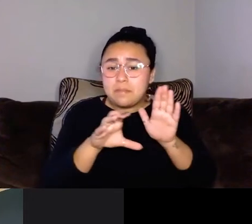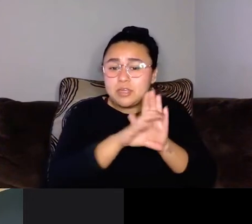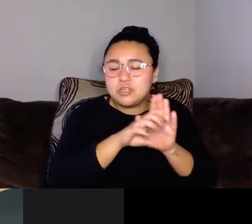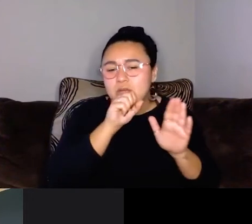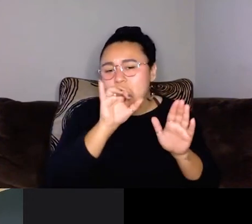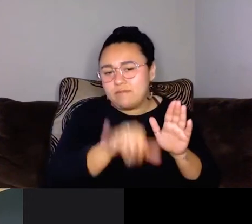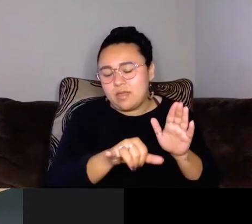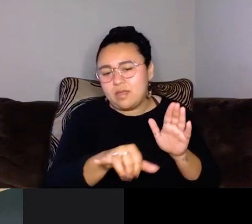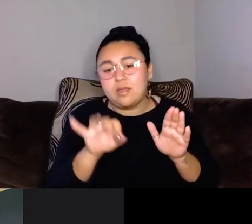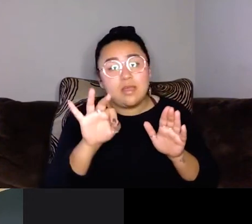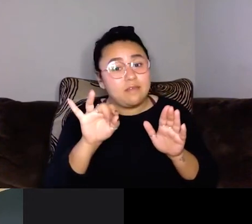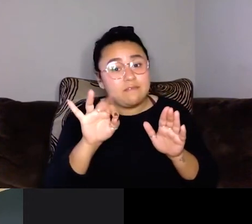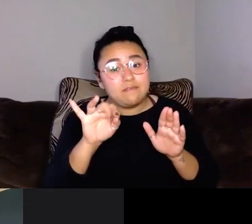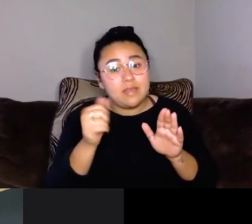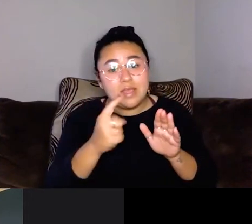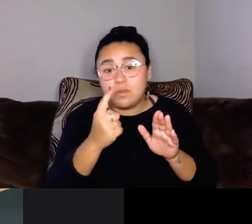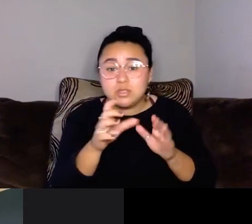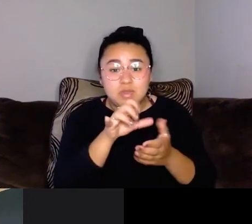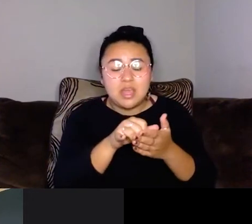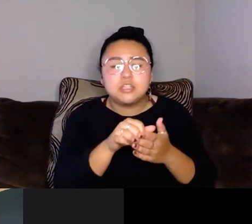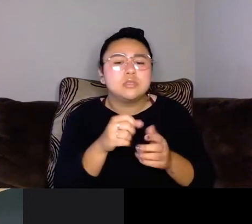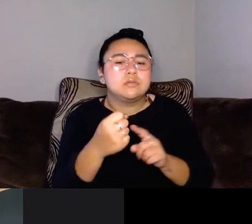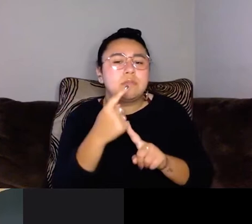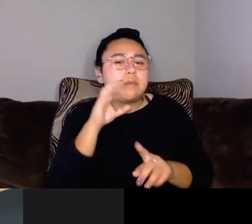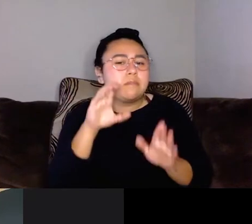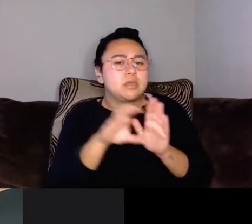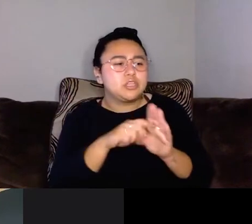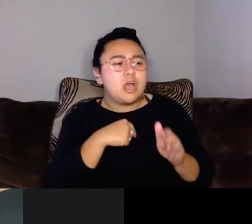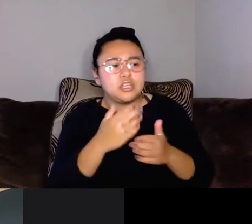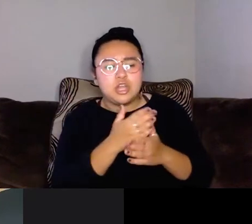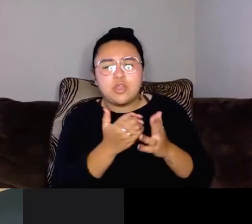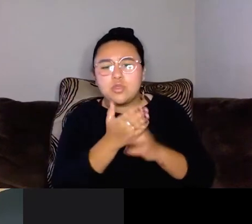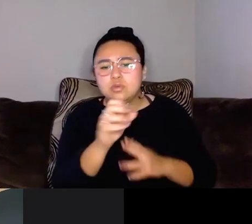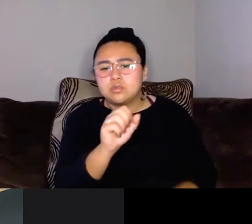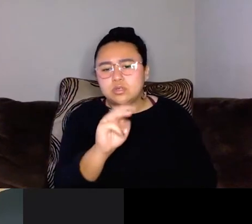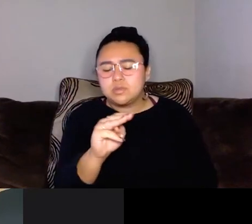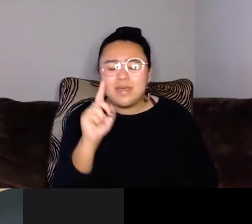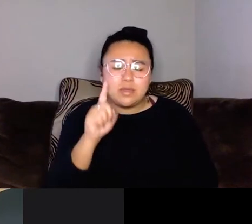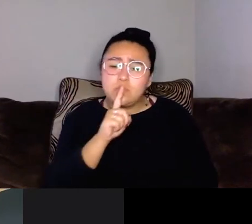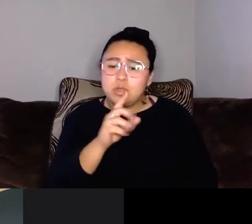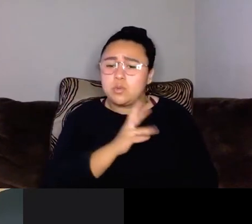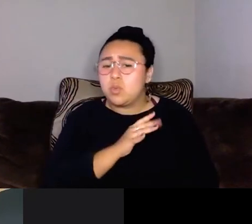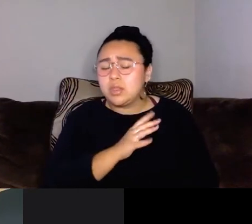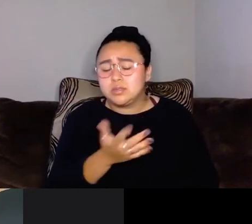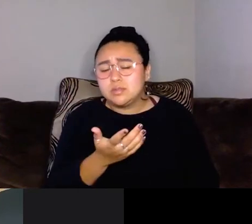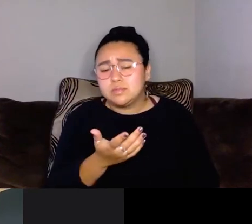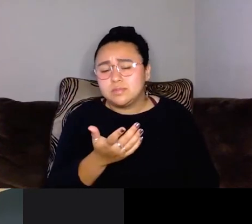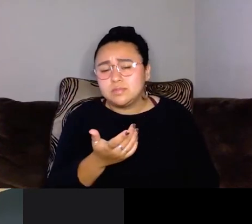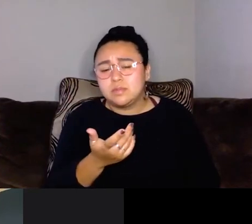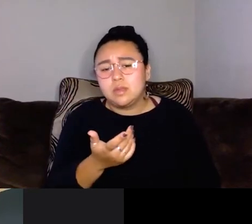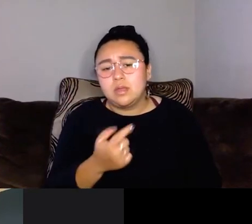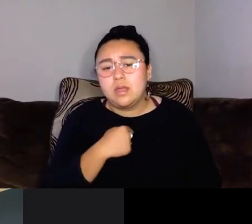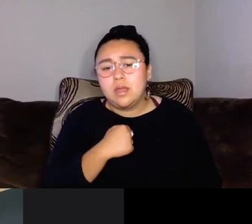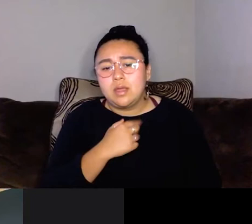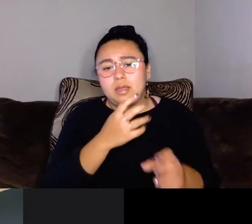love it. If any of you do that, just send me a picture. I'll share it through my social media. think it's really cool. I, I